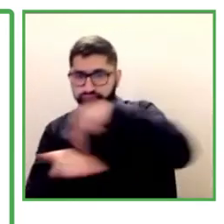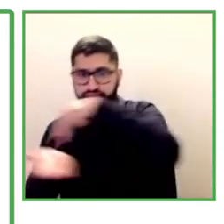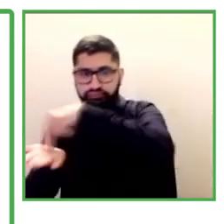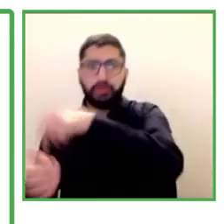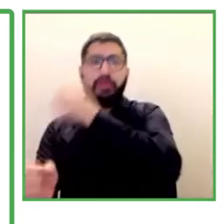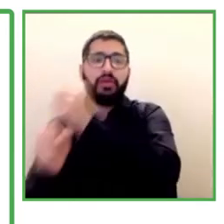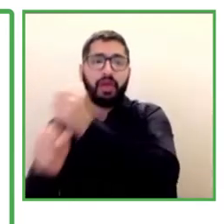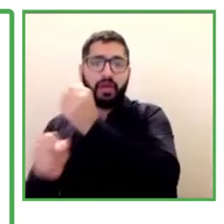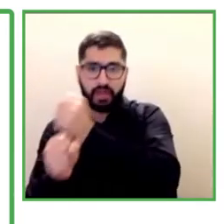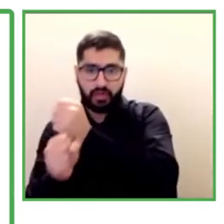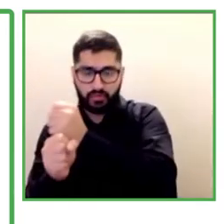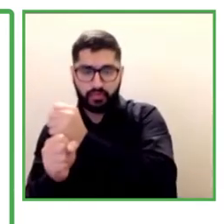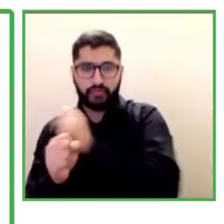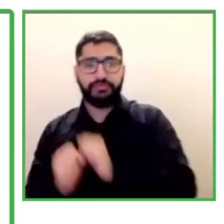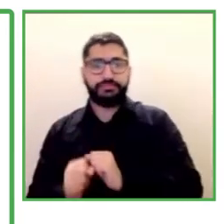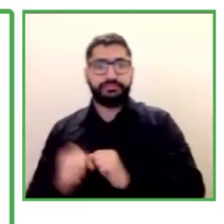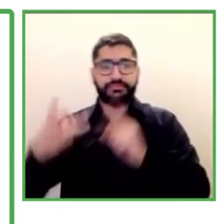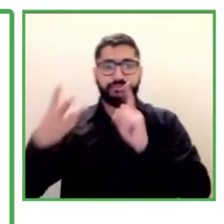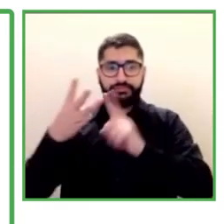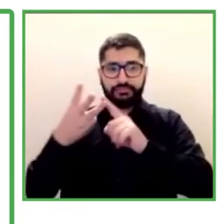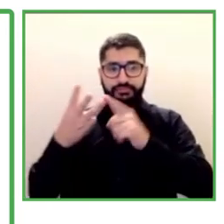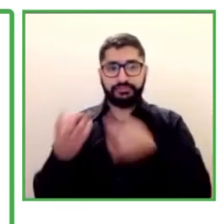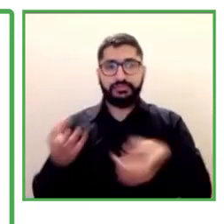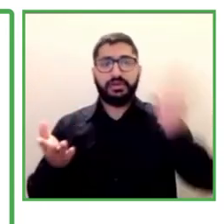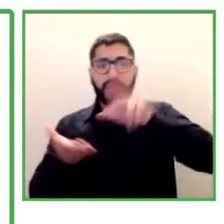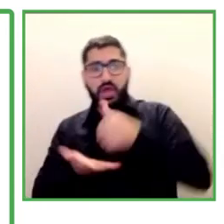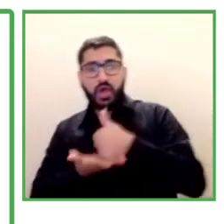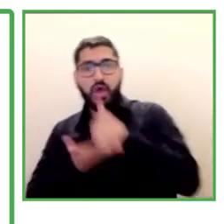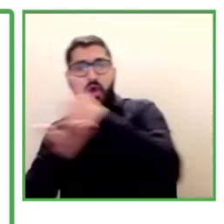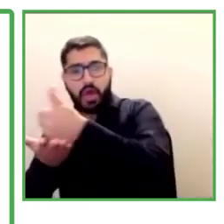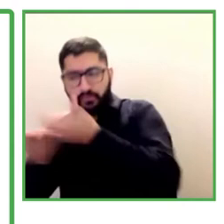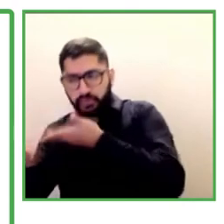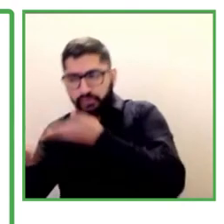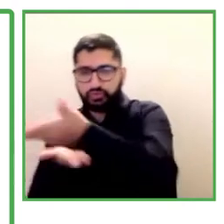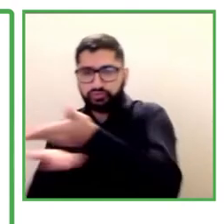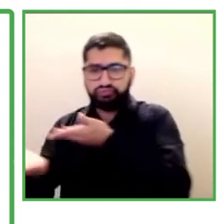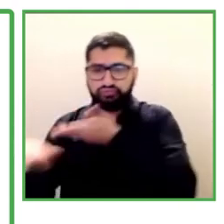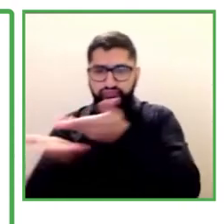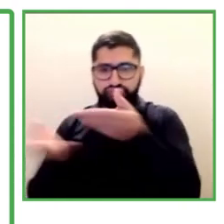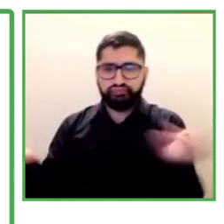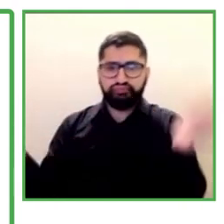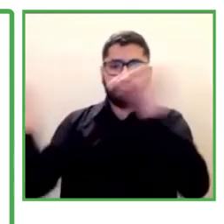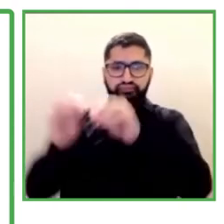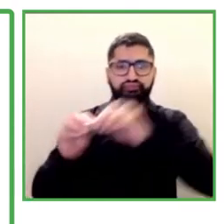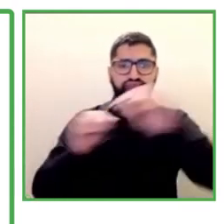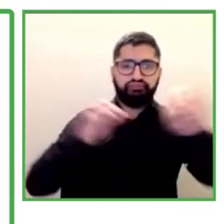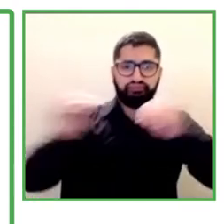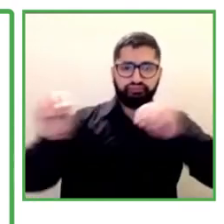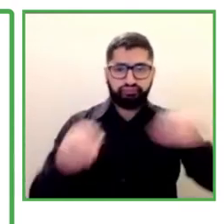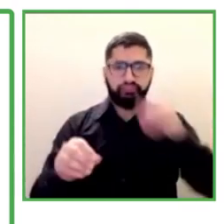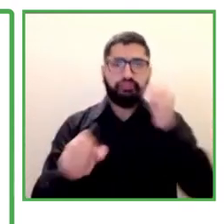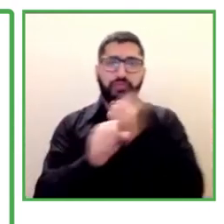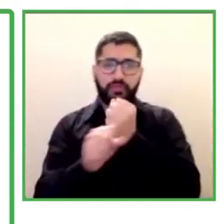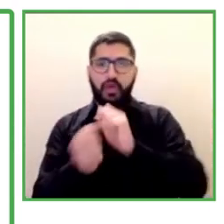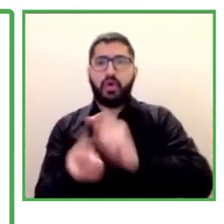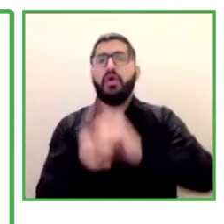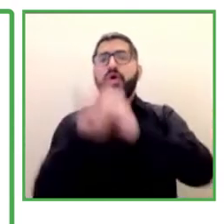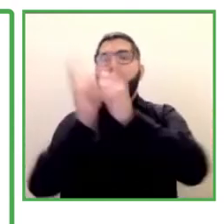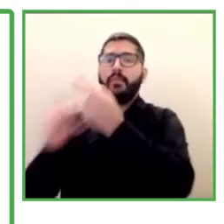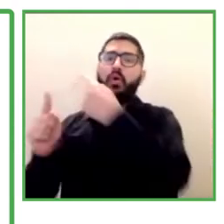another workplace, or relocation in another company and even in another work.